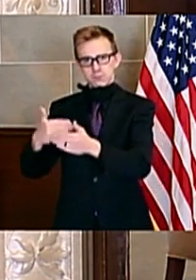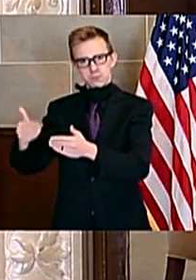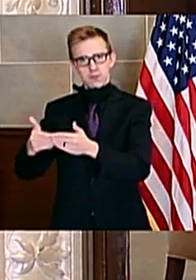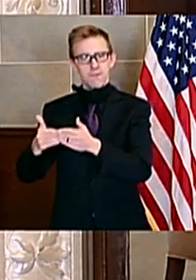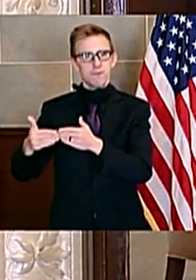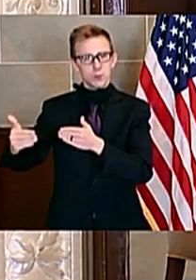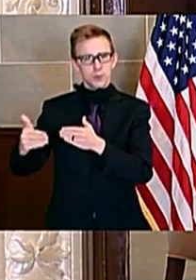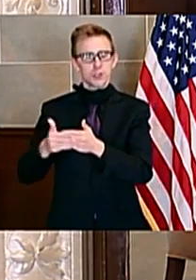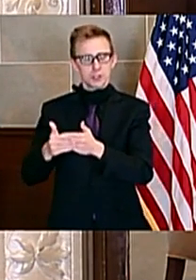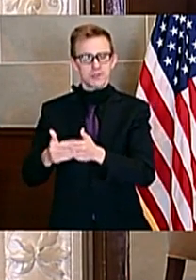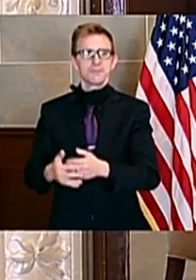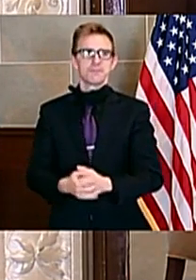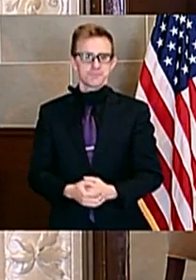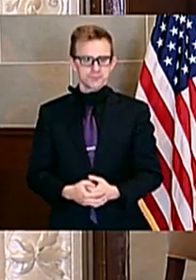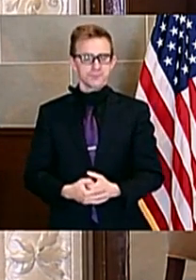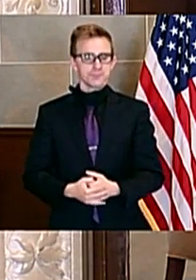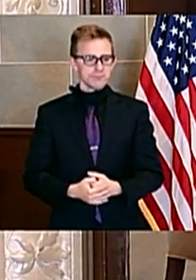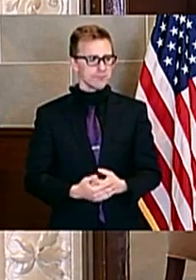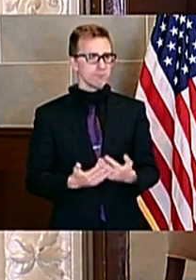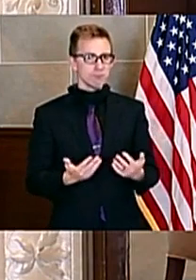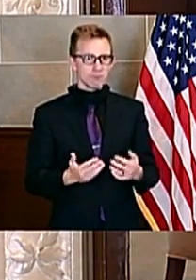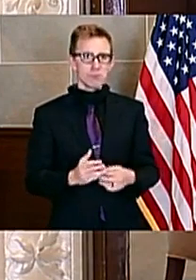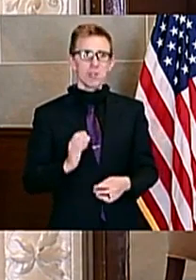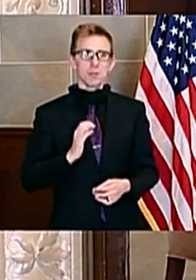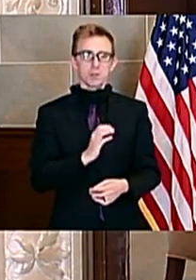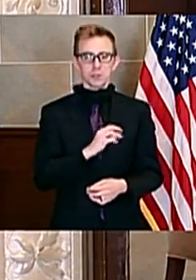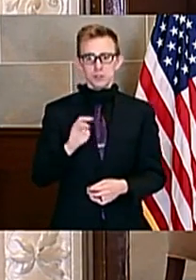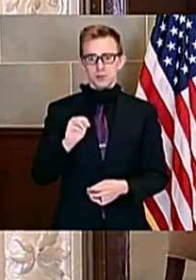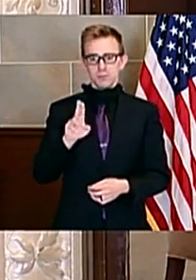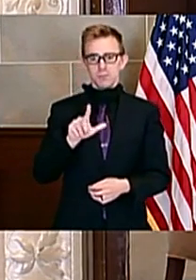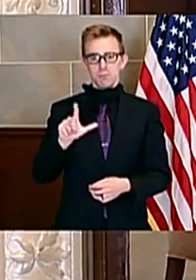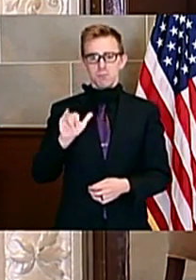future in the months to come. So, Commissioner Mulligan.